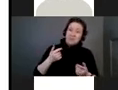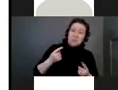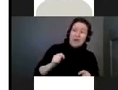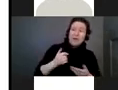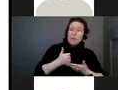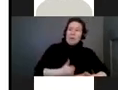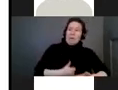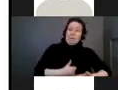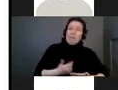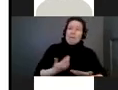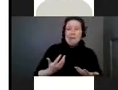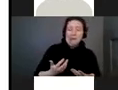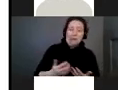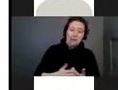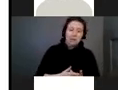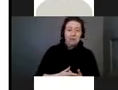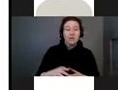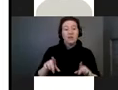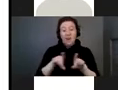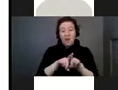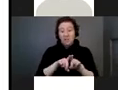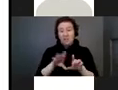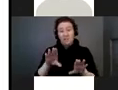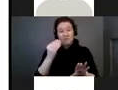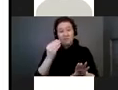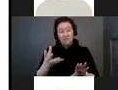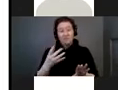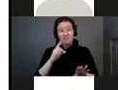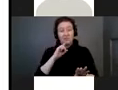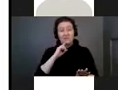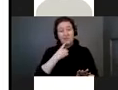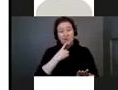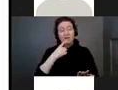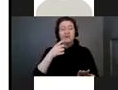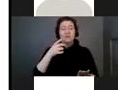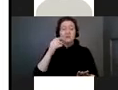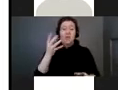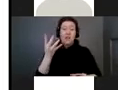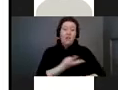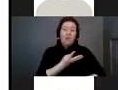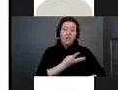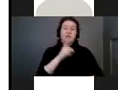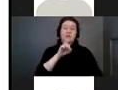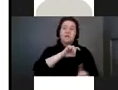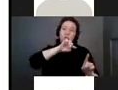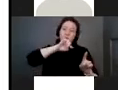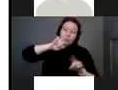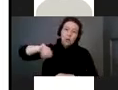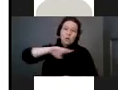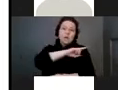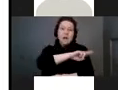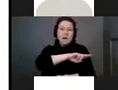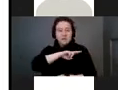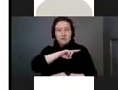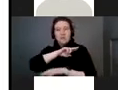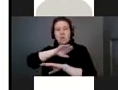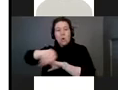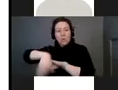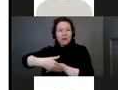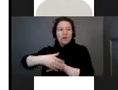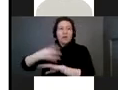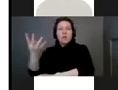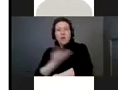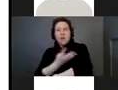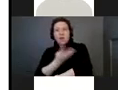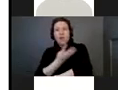Additionally, it's kind of a big deal. You have to be admitted to the hospital. And the infusion is run over several hours.